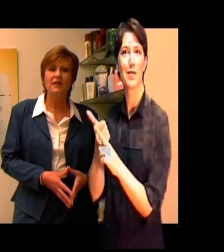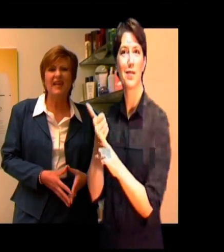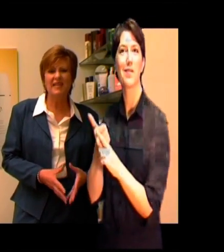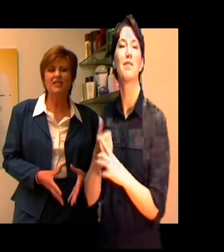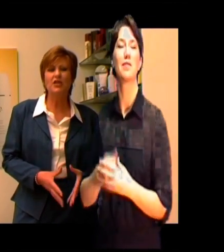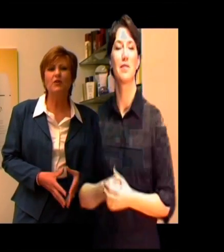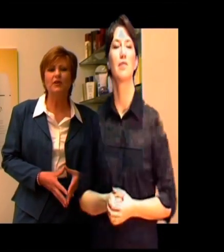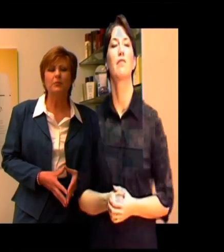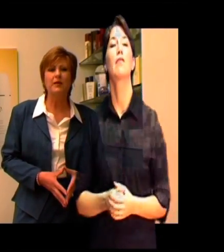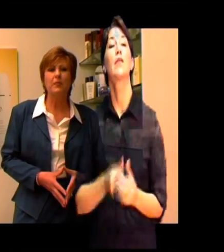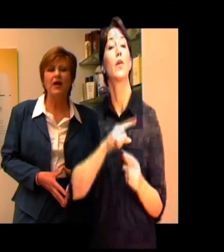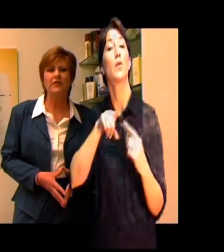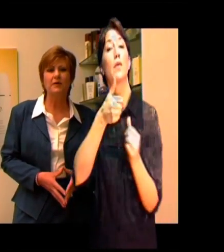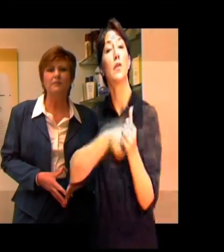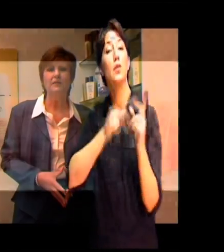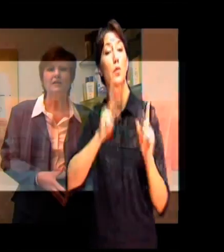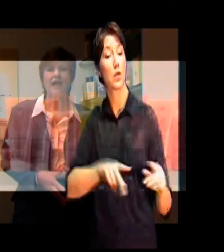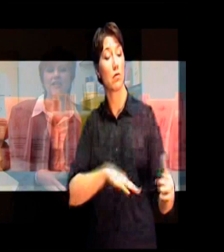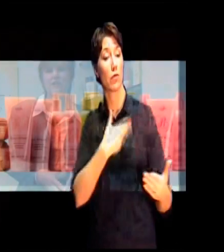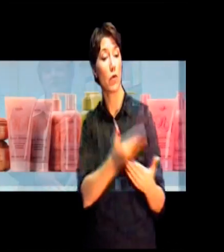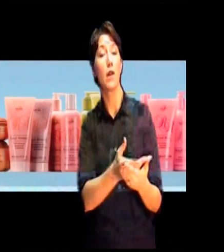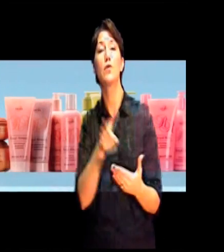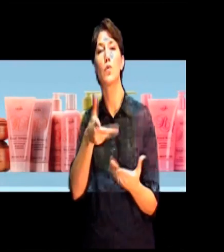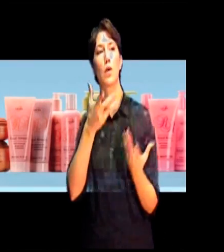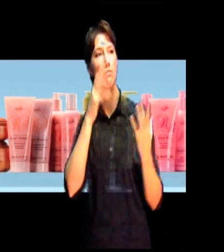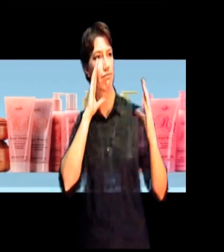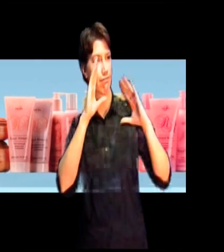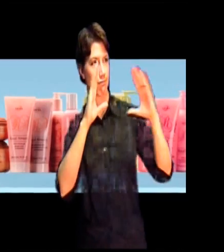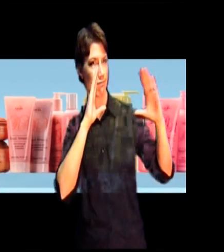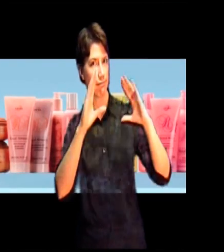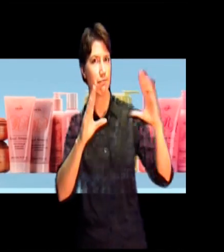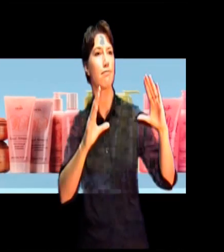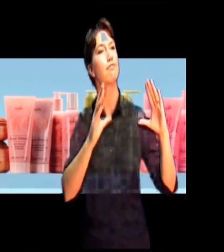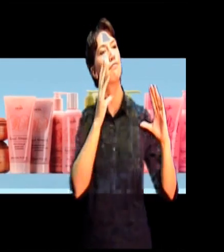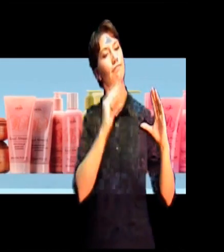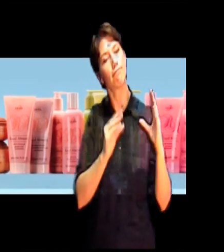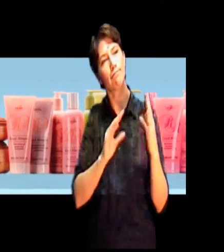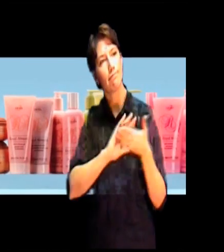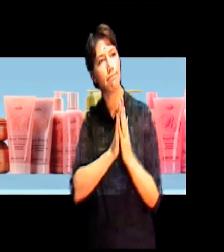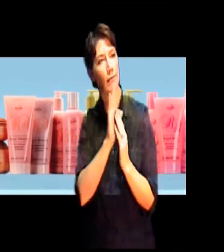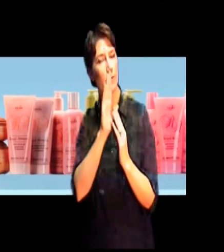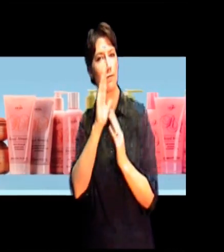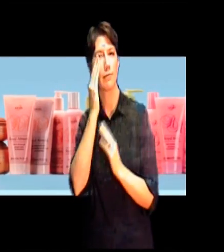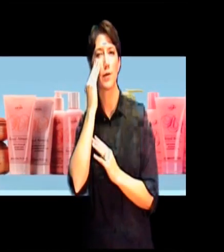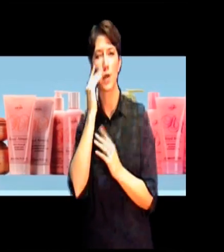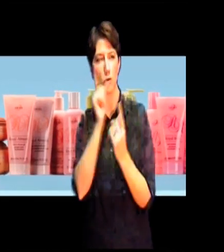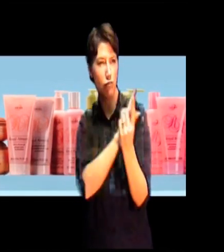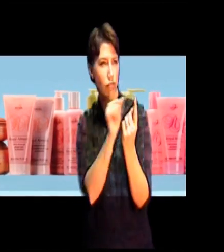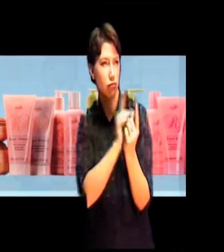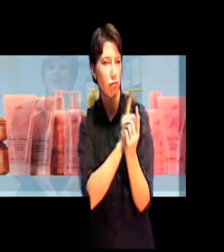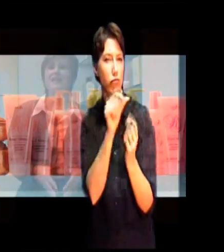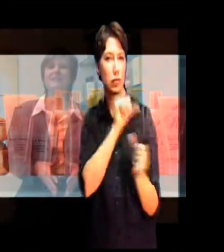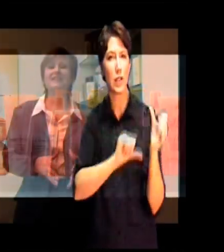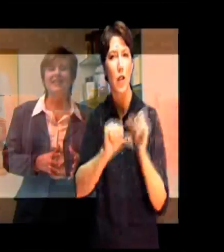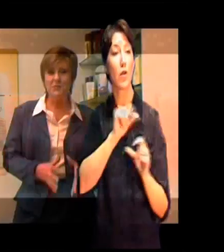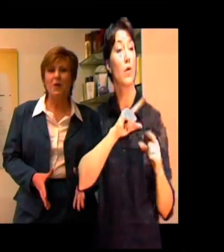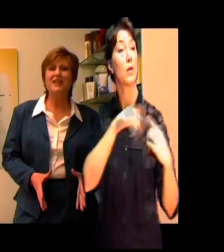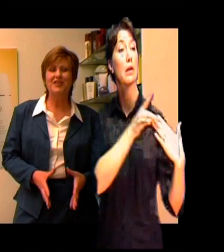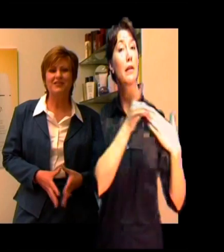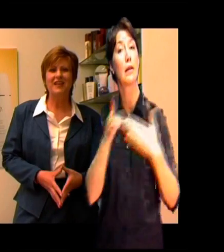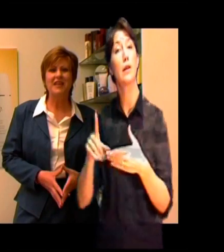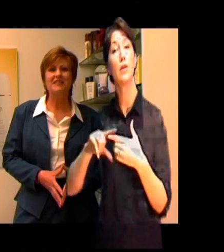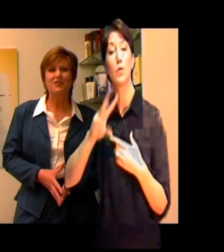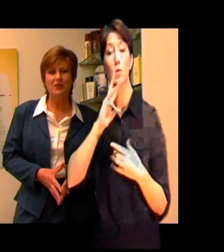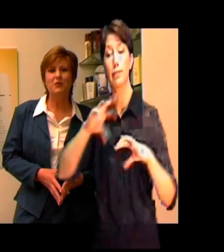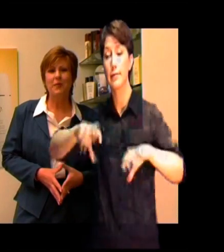them and get to know a little bit about them as you lead them to one of the sinks where you set up products to do a hand massage. Let's